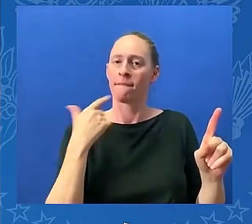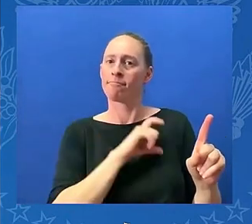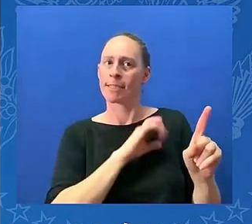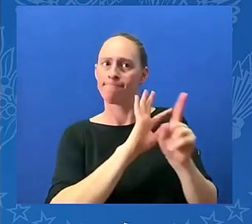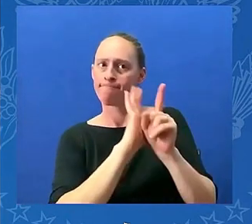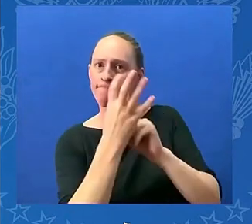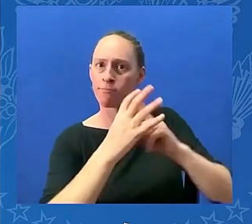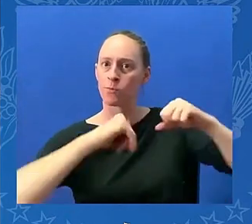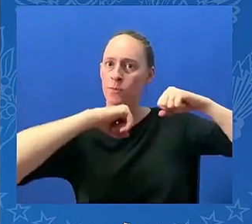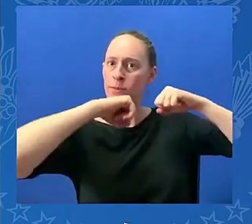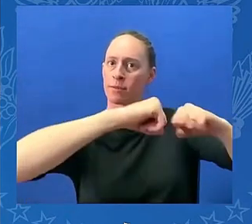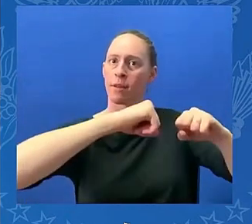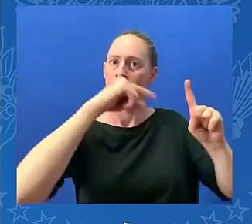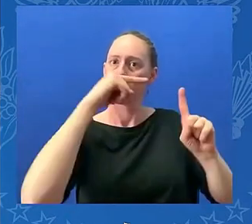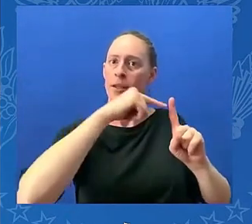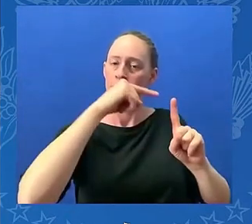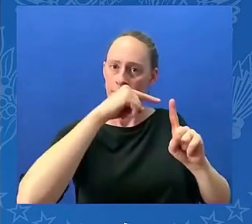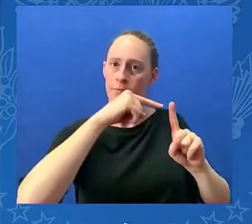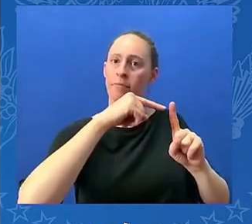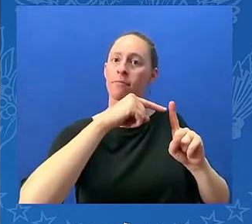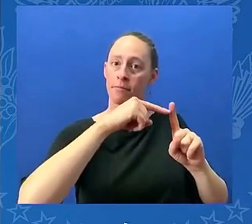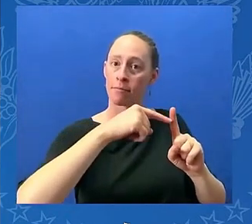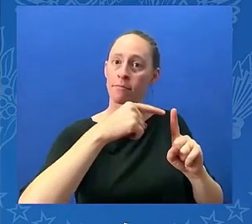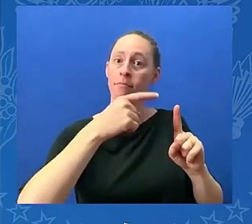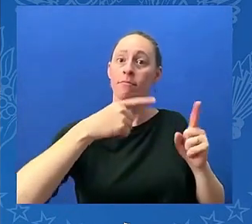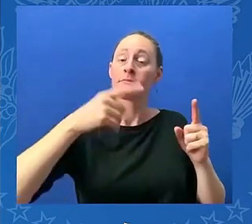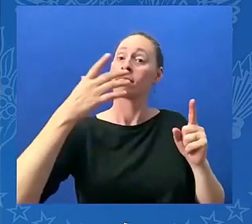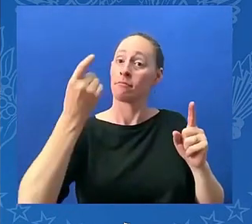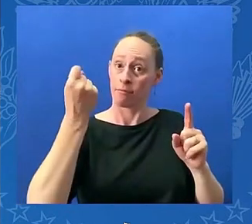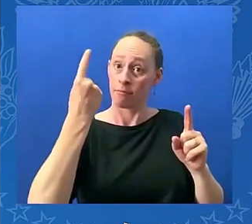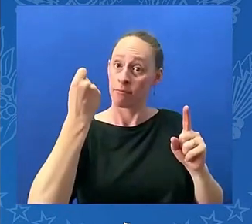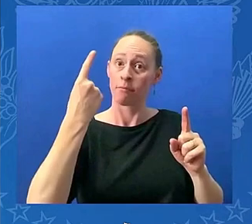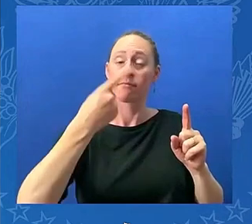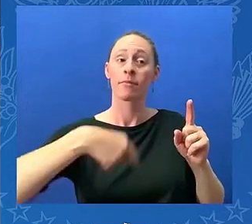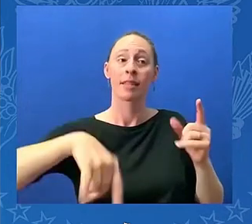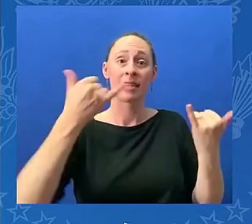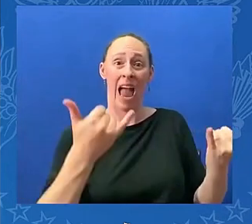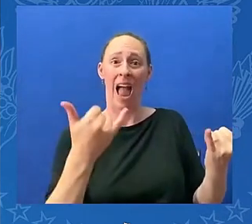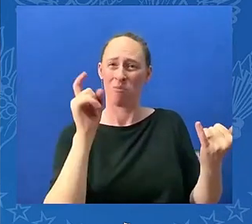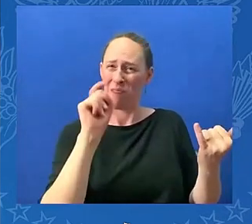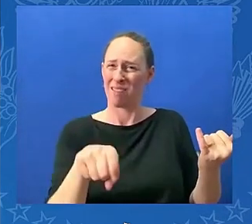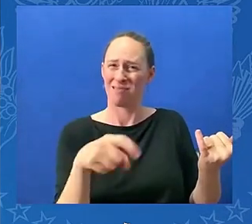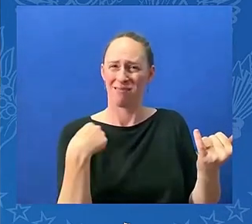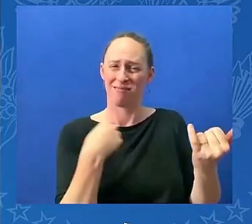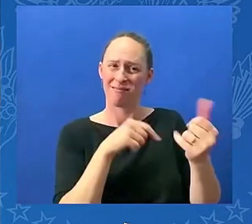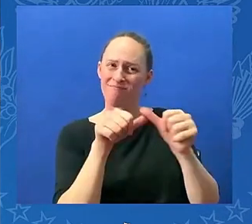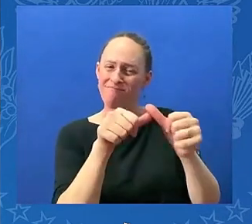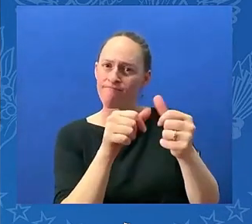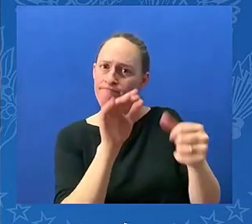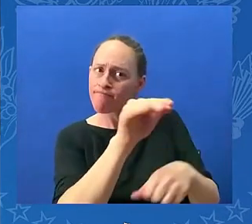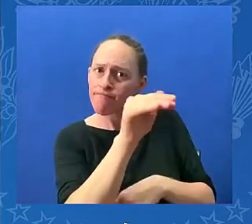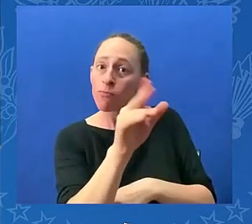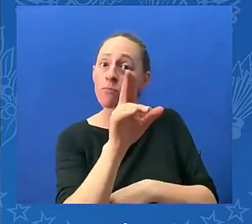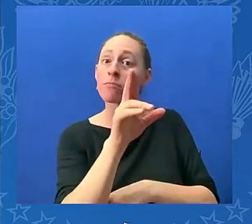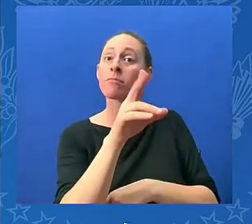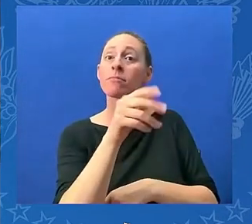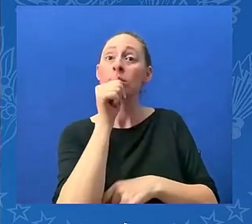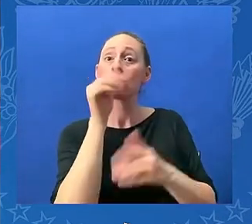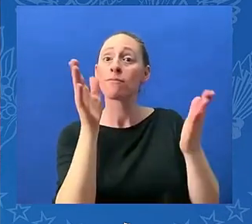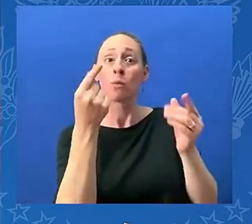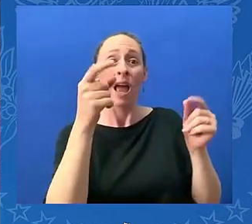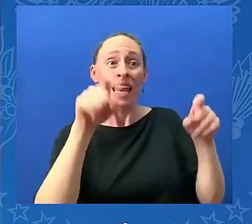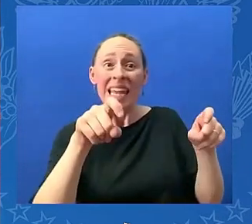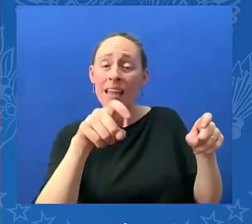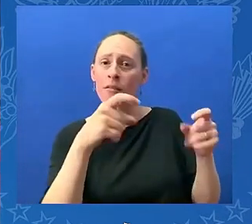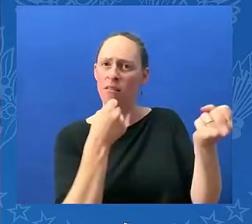every resource, capability, and protective measure necessary to ensure his continued safety. Second, I've directed the head of the